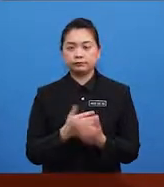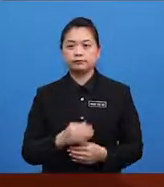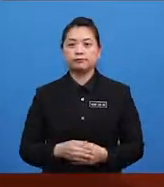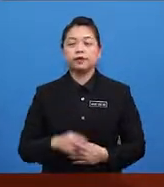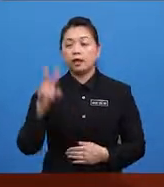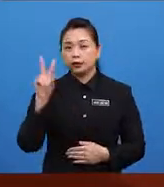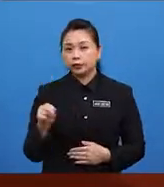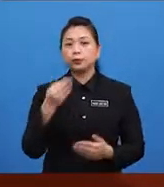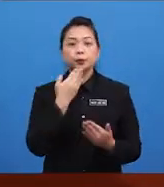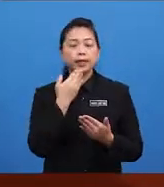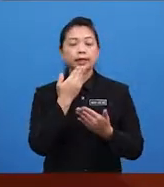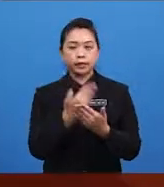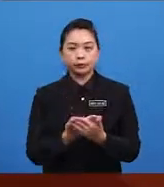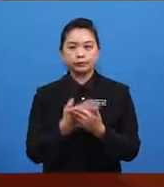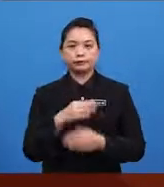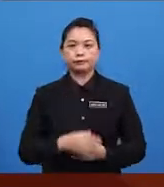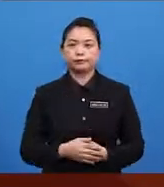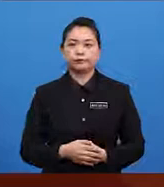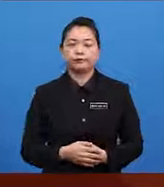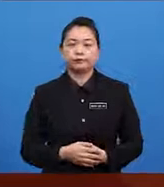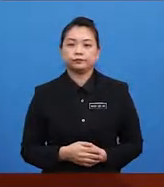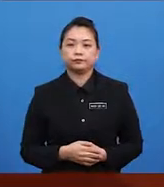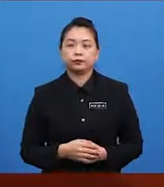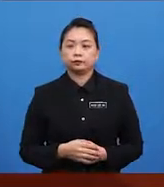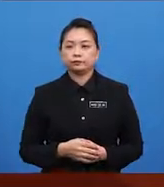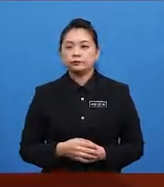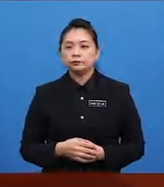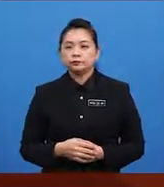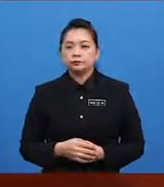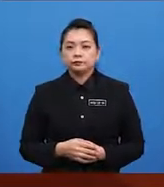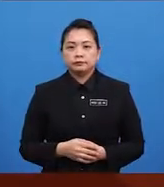No, thank you. Very good.